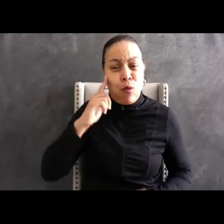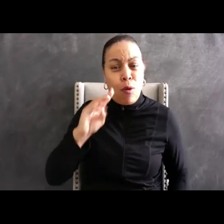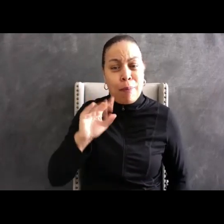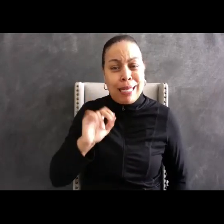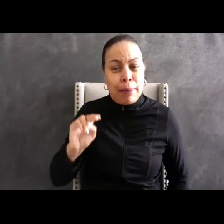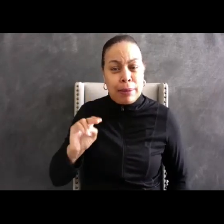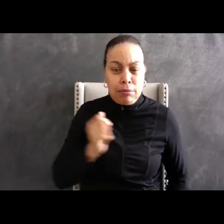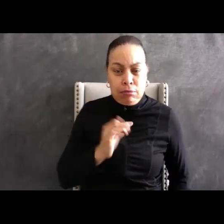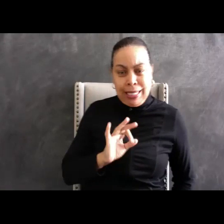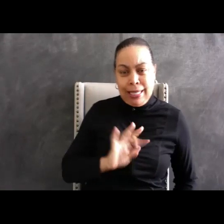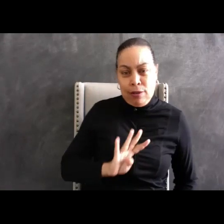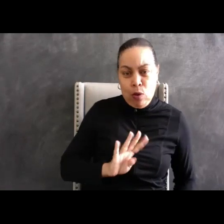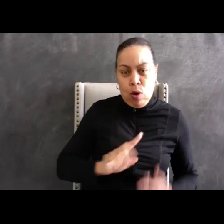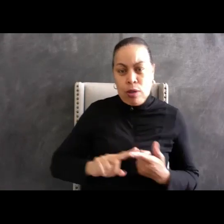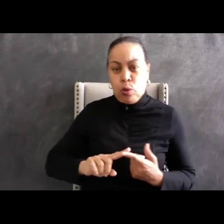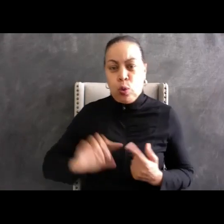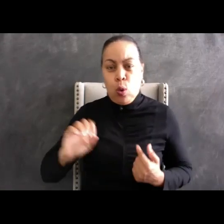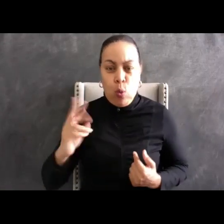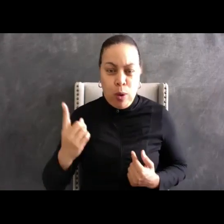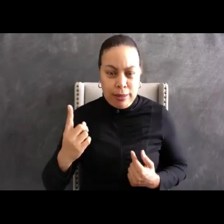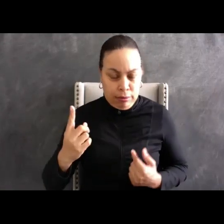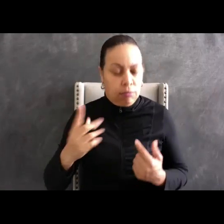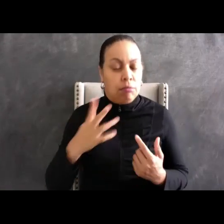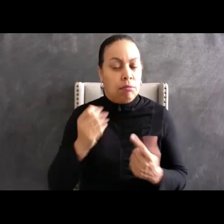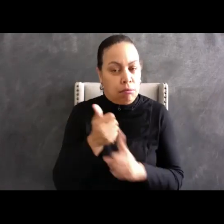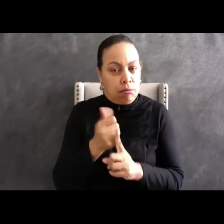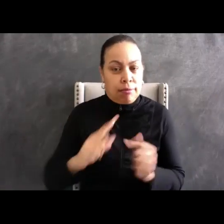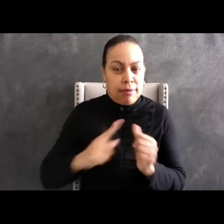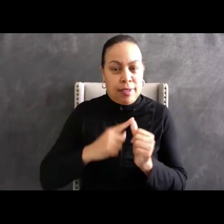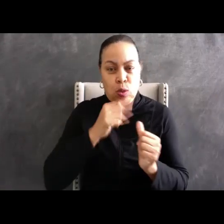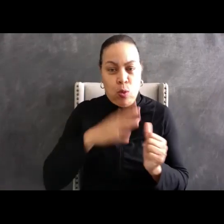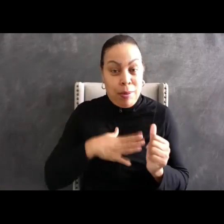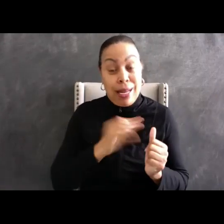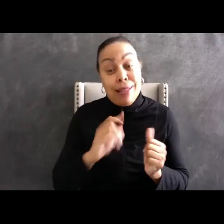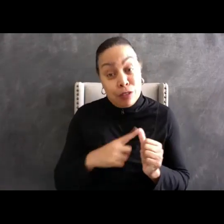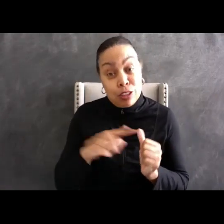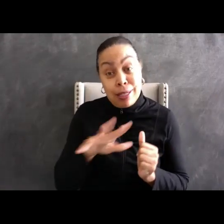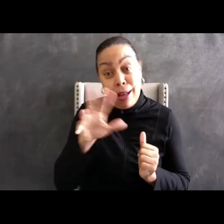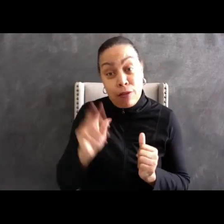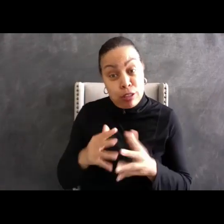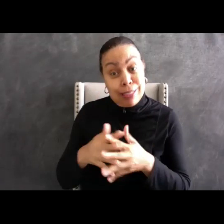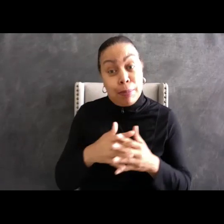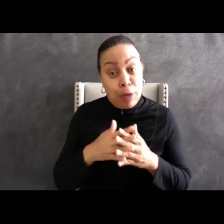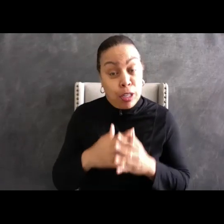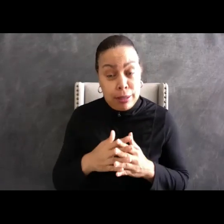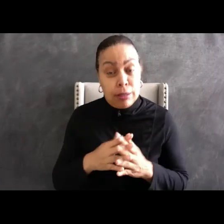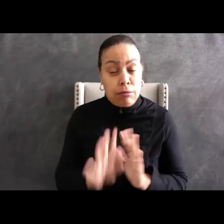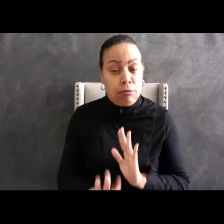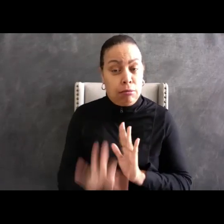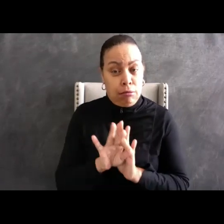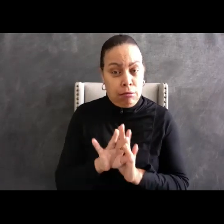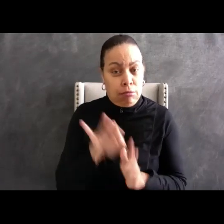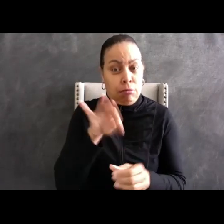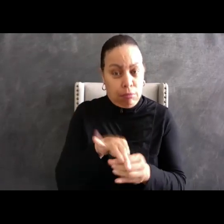to 2001. She is the first woman and first African American to be elected mayor.